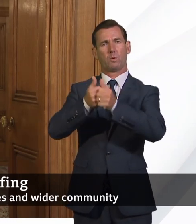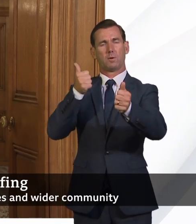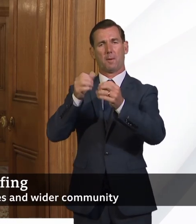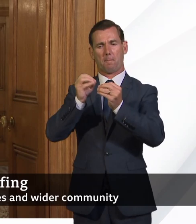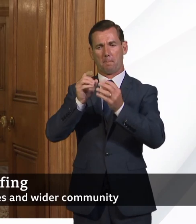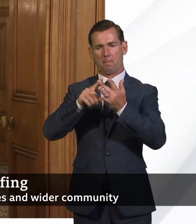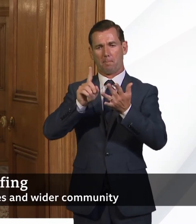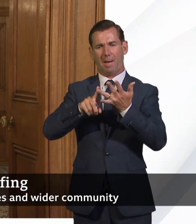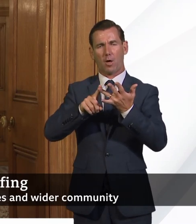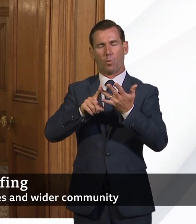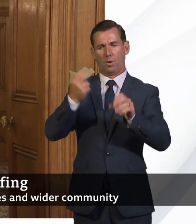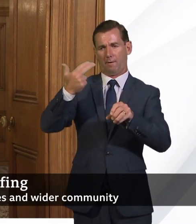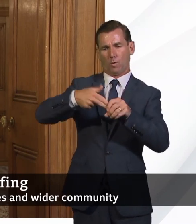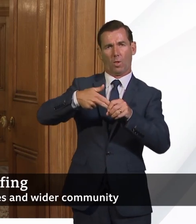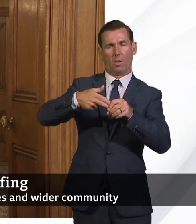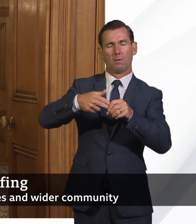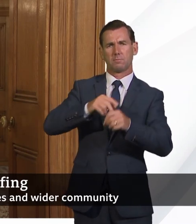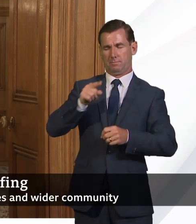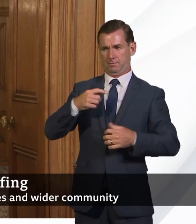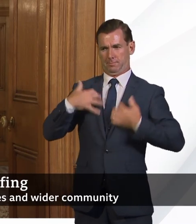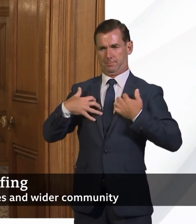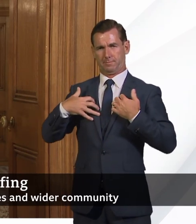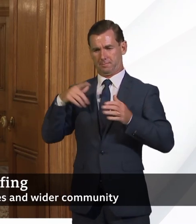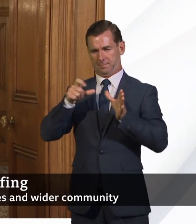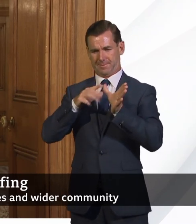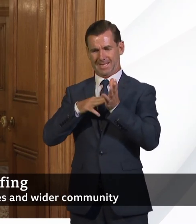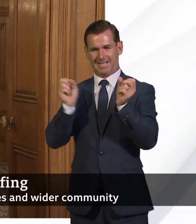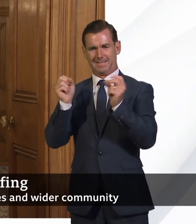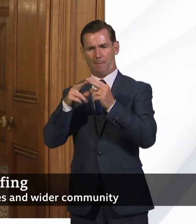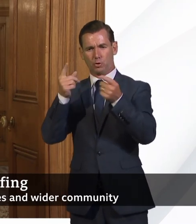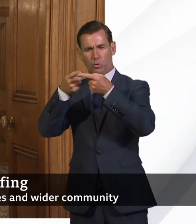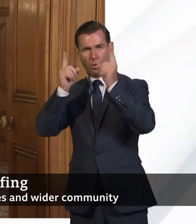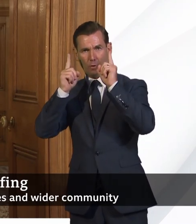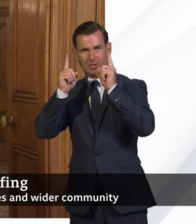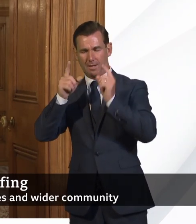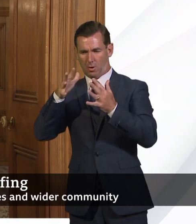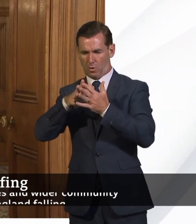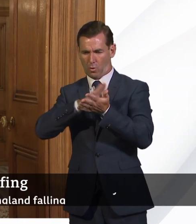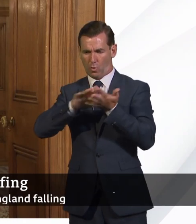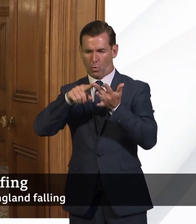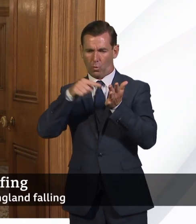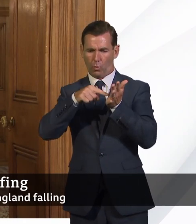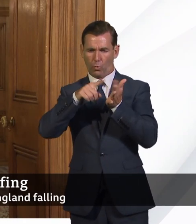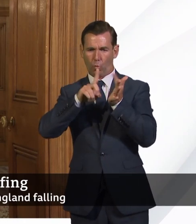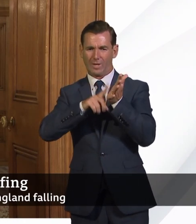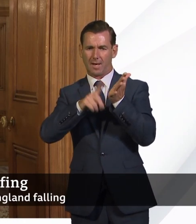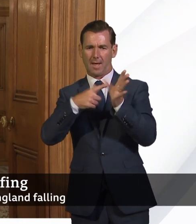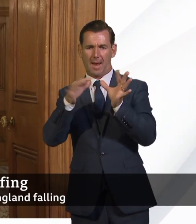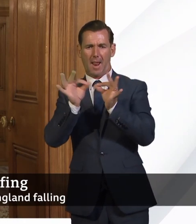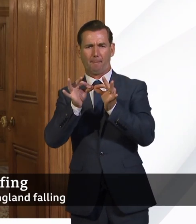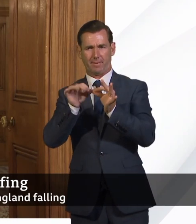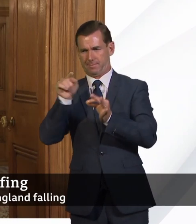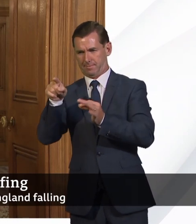also excited about a Cambridge University and Whittle Labs project to accelerate technologies for zero